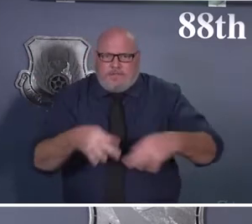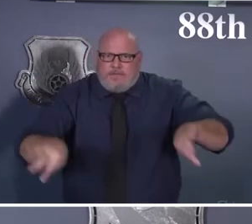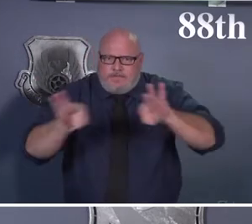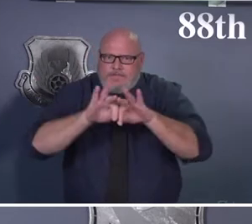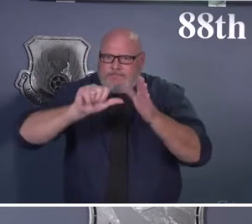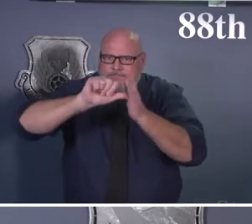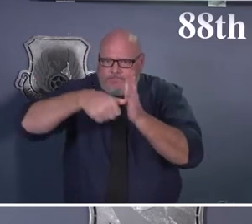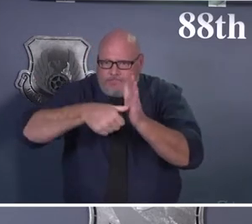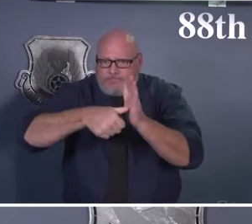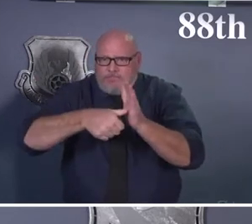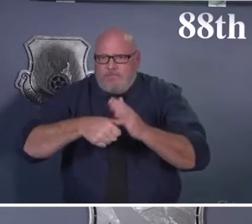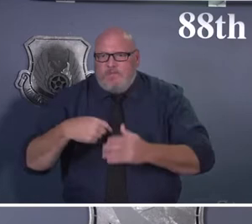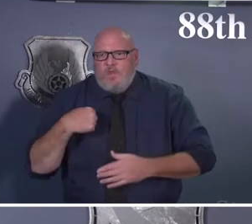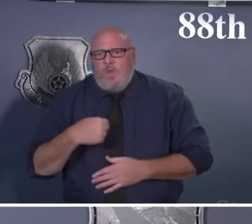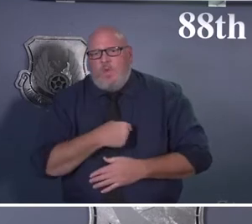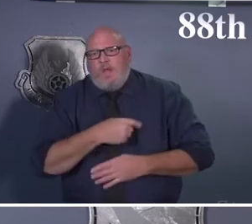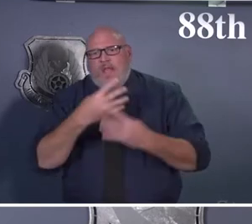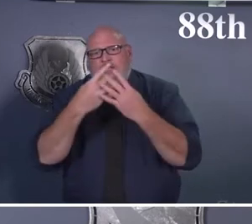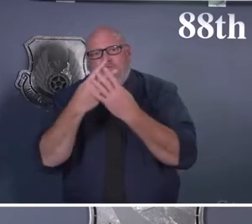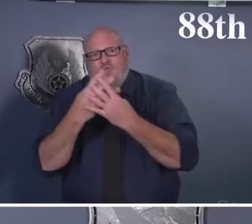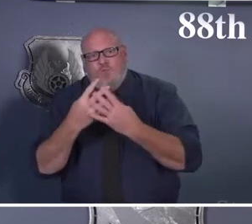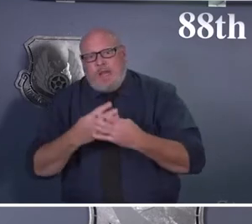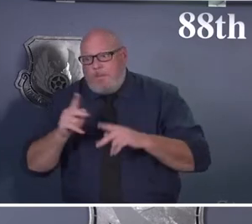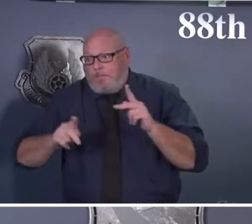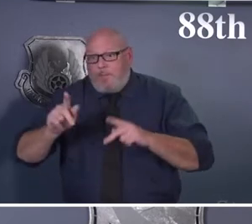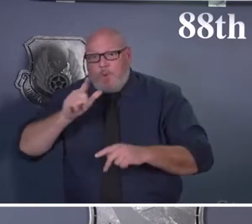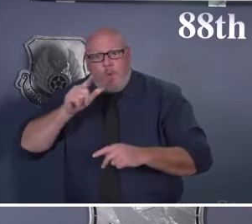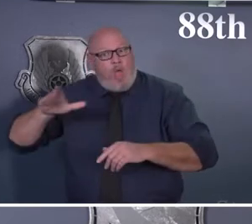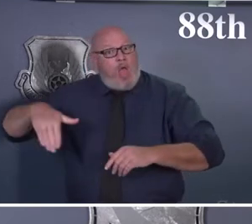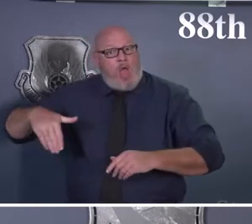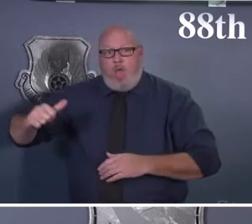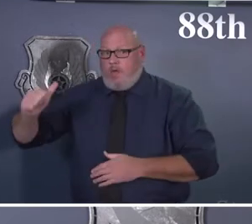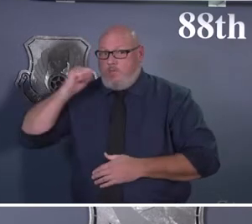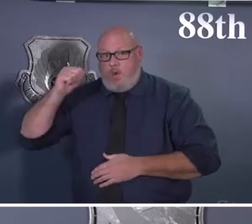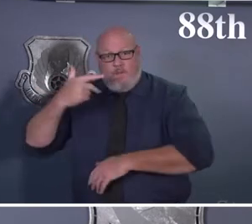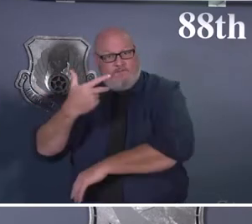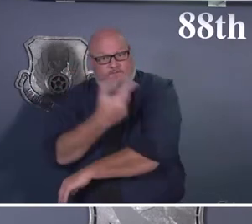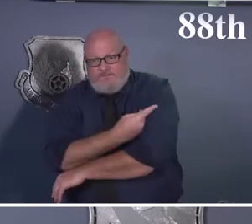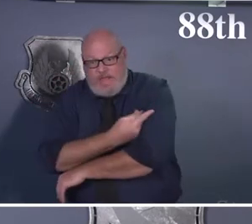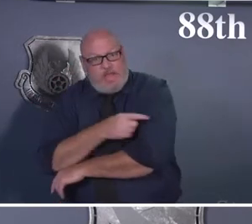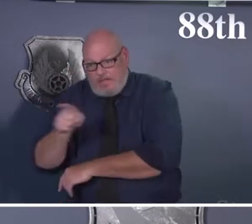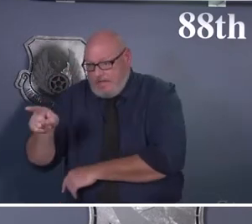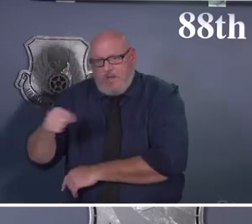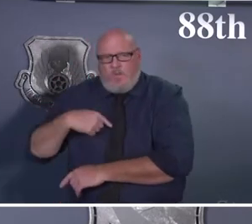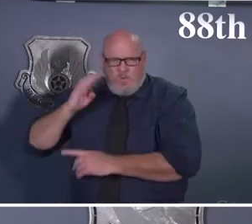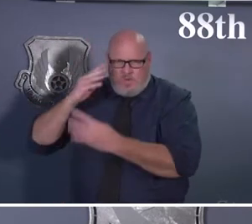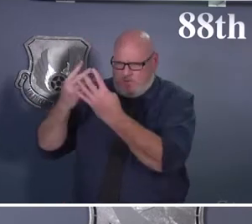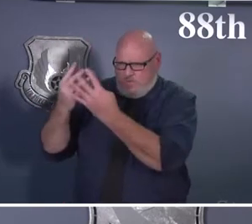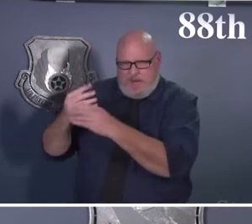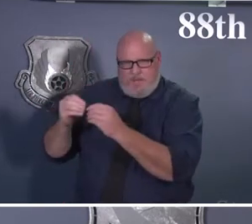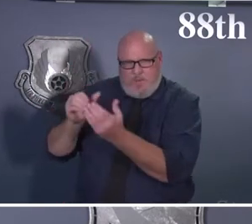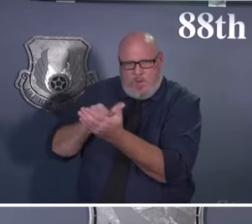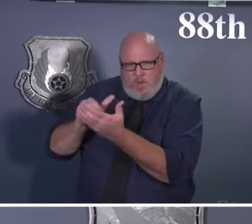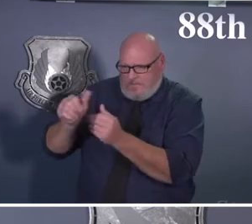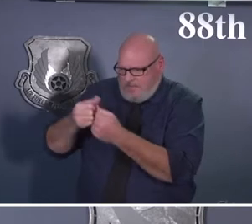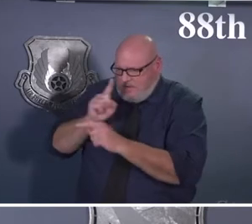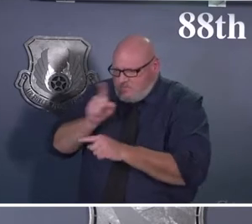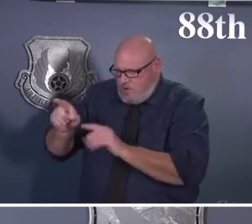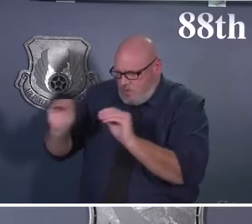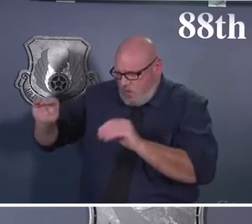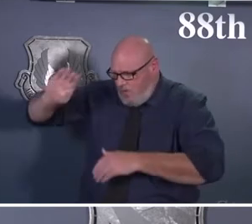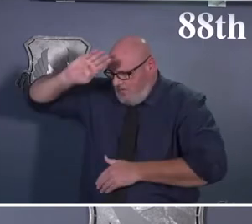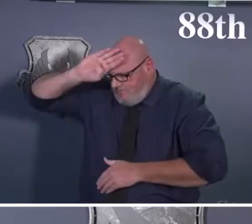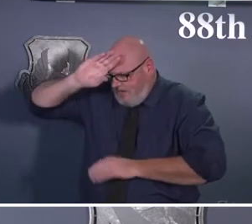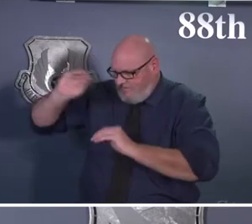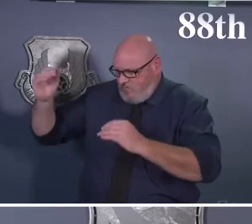And if you are sick, please stay home. And get tested so we can know what is best to do for you and make sure that we can get you the care